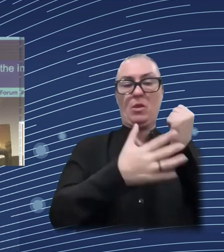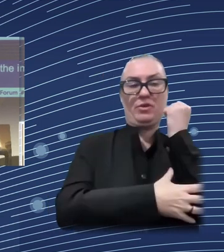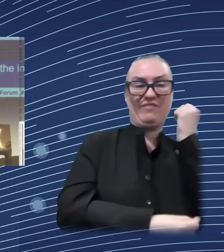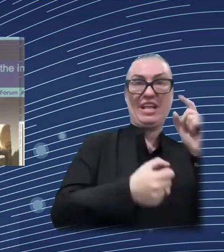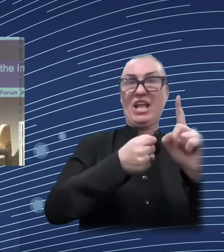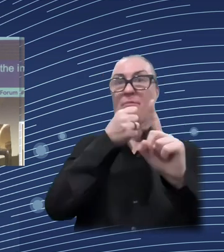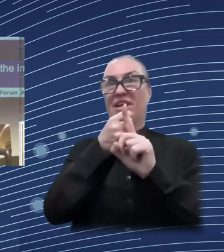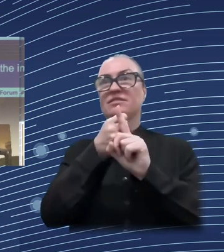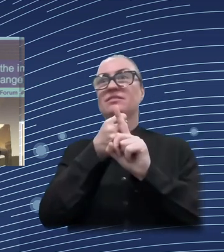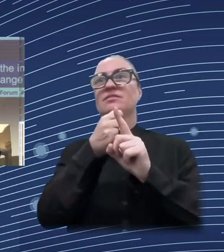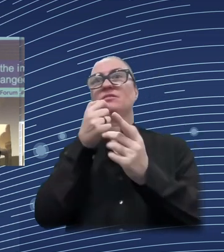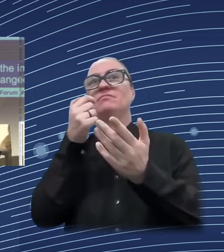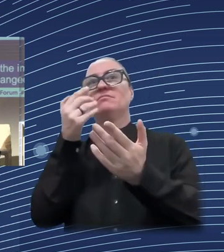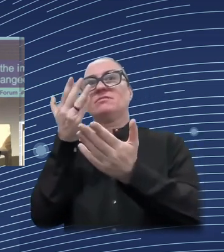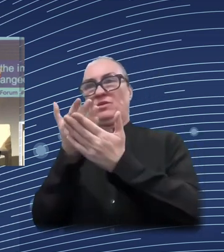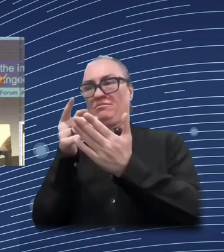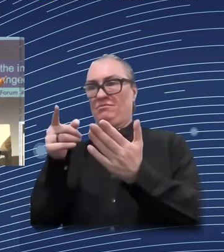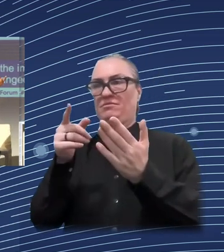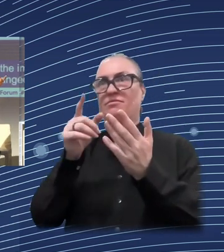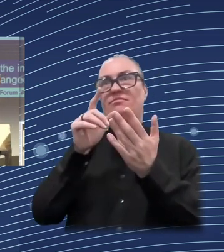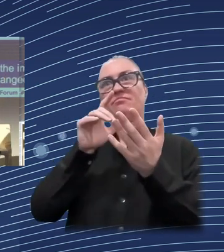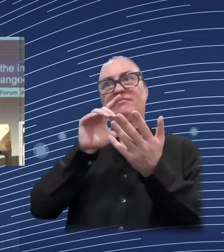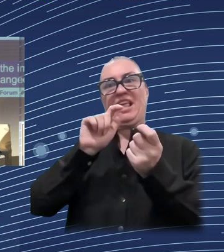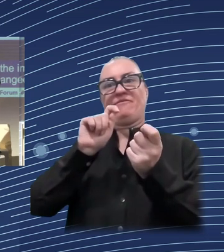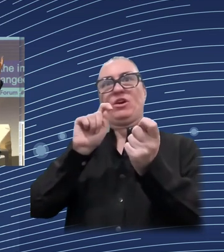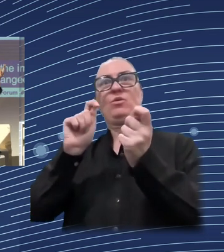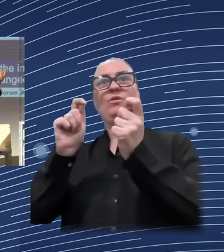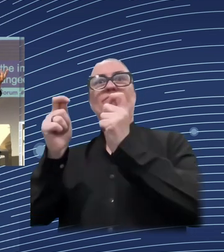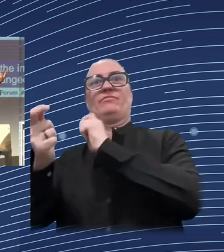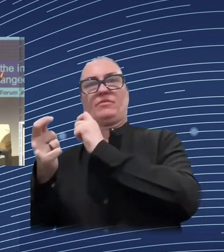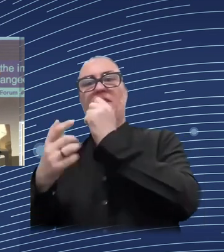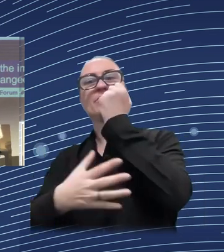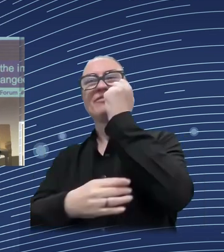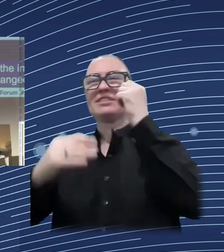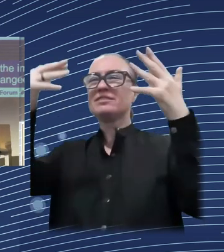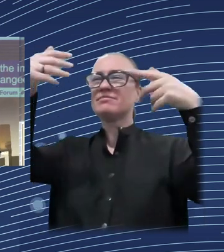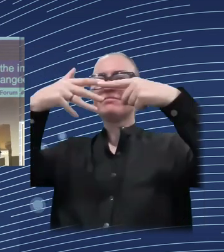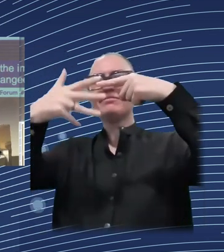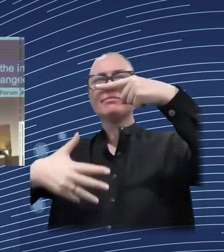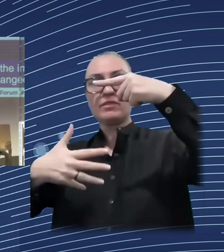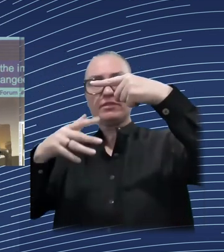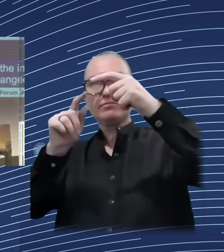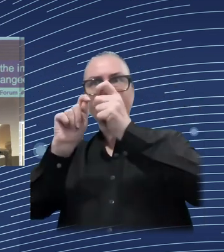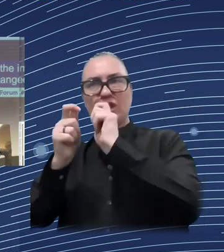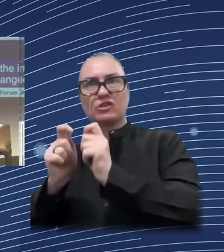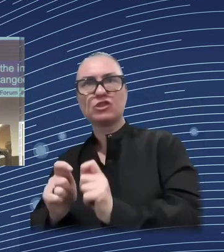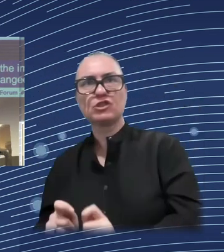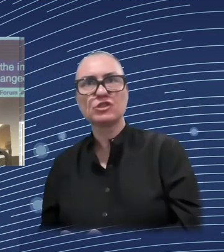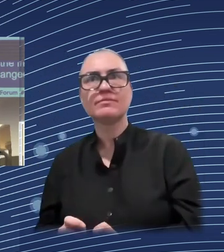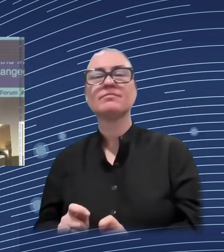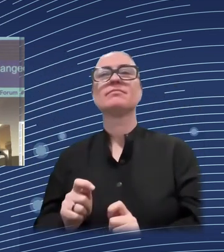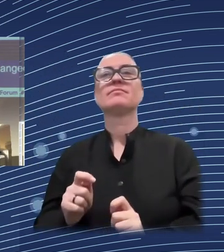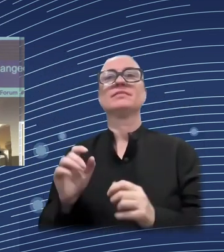know in terms of the impact of digitalization, poverty will tend to increase. There will be kind of more polarization to some extent.